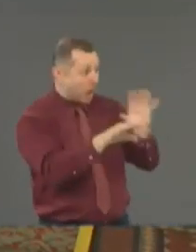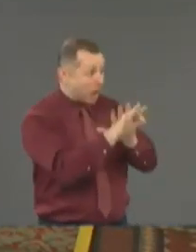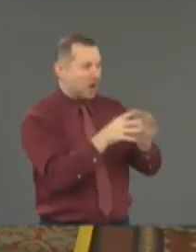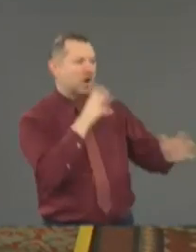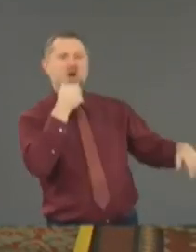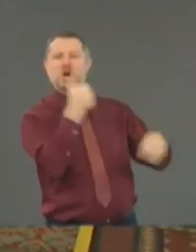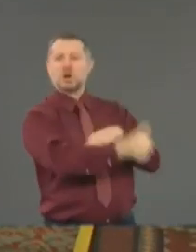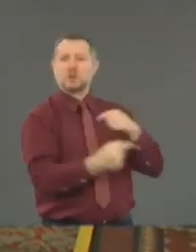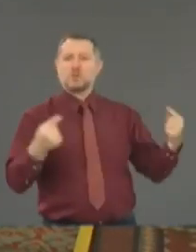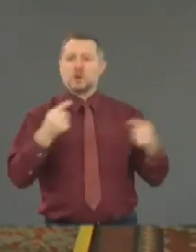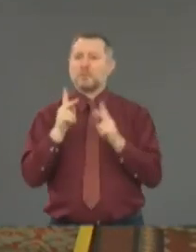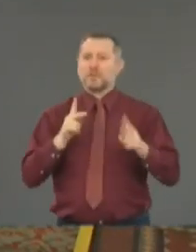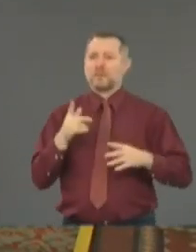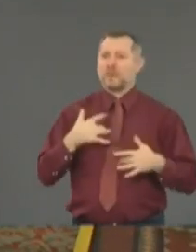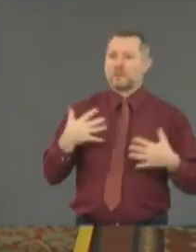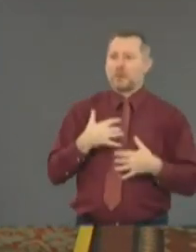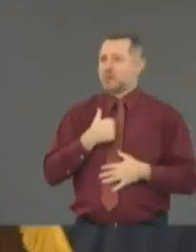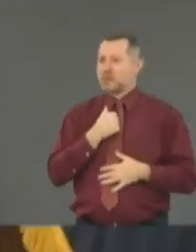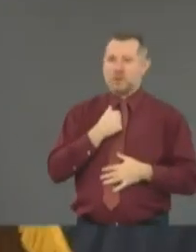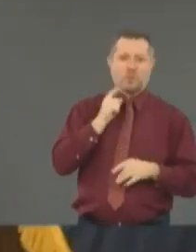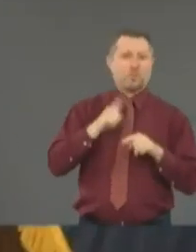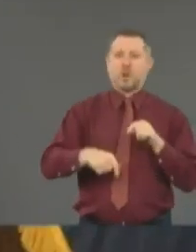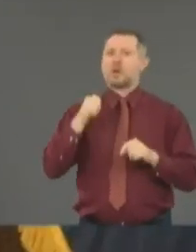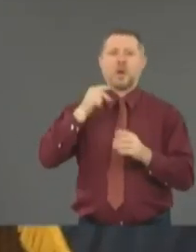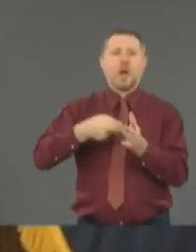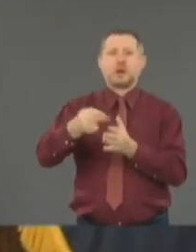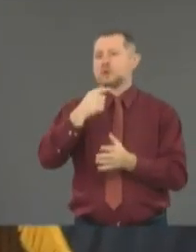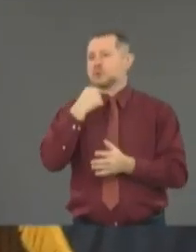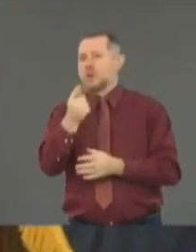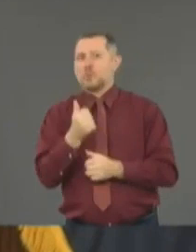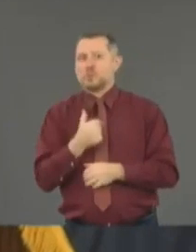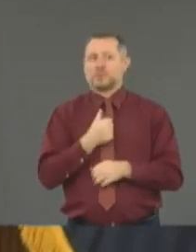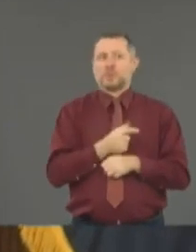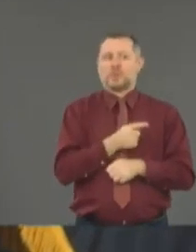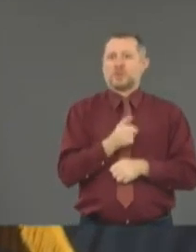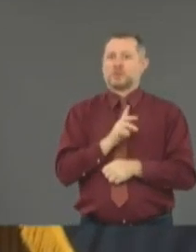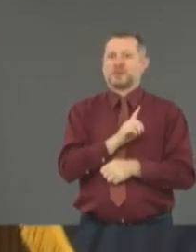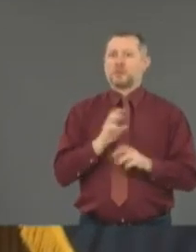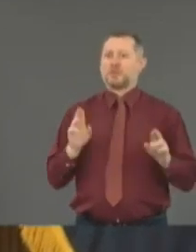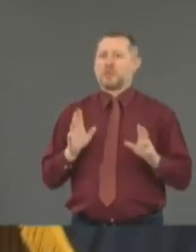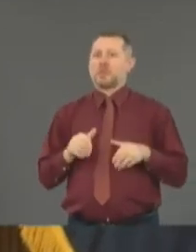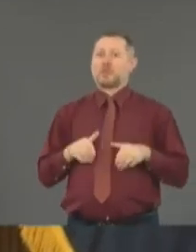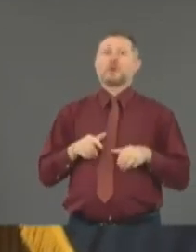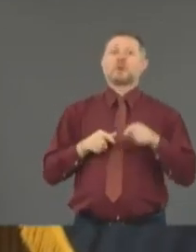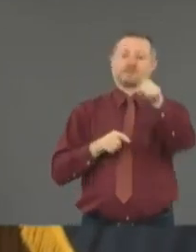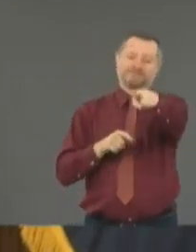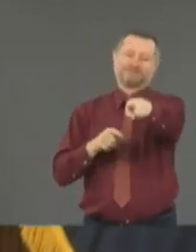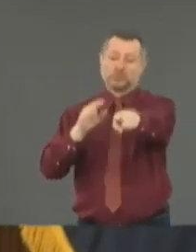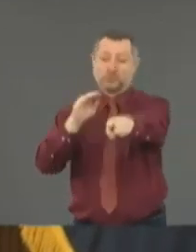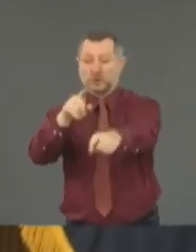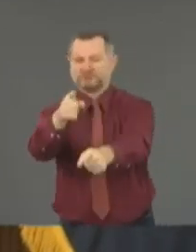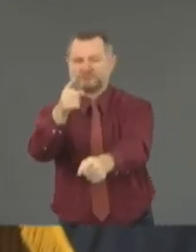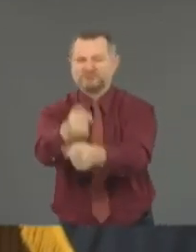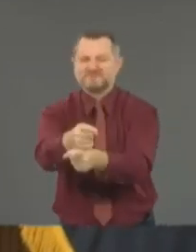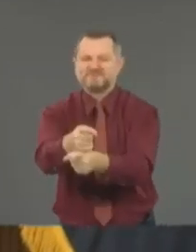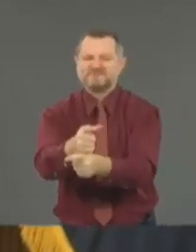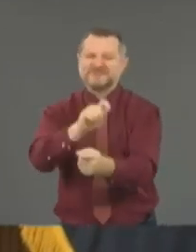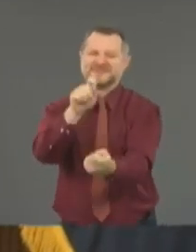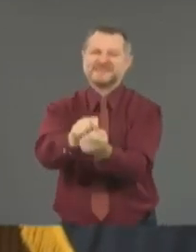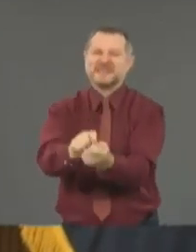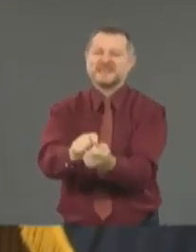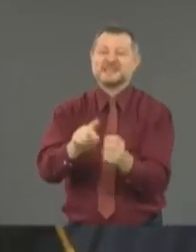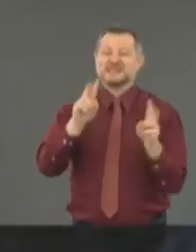about where responsibility may lay. Yeah, you are so right. You are so right. And that's why I say, look, you have these issues going on.